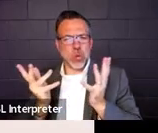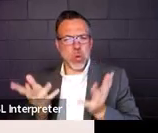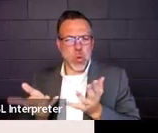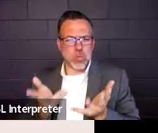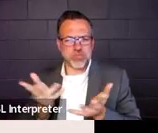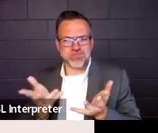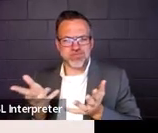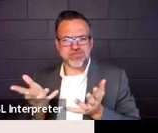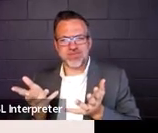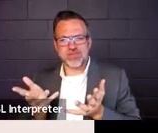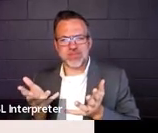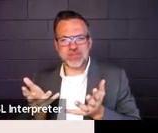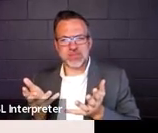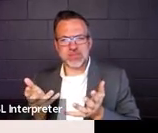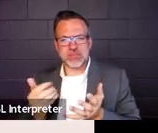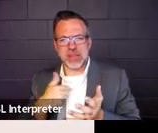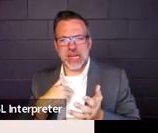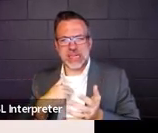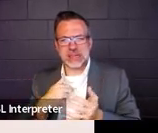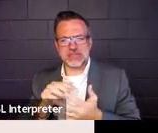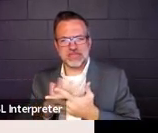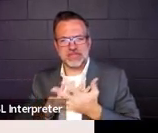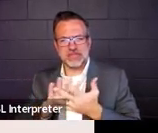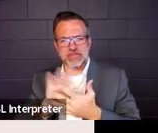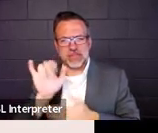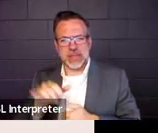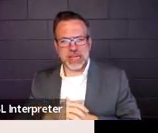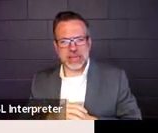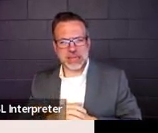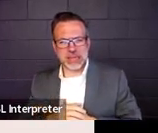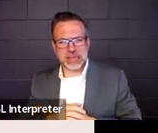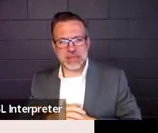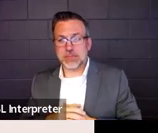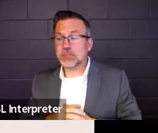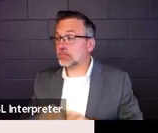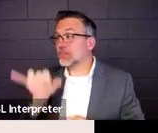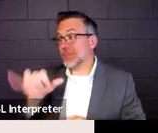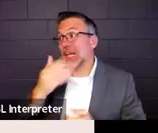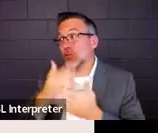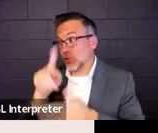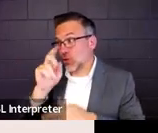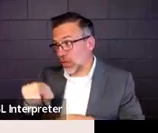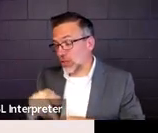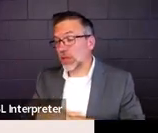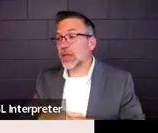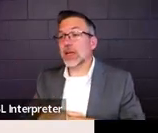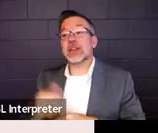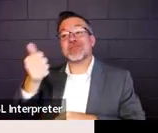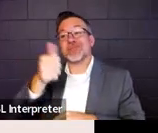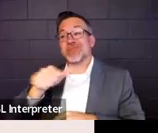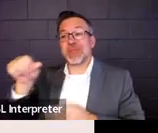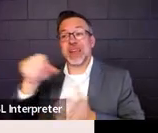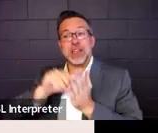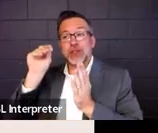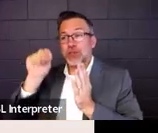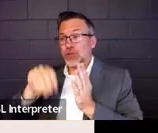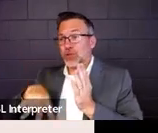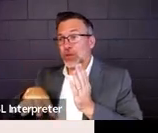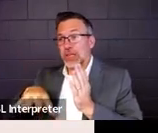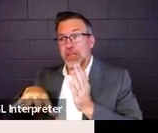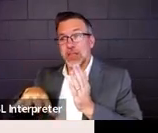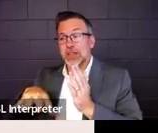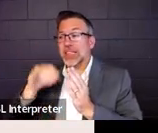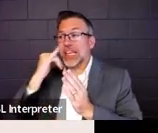guess I was just kind of had some questions around that. Yeah. That, and that's a big question because pretty much any student that's on a shortened